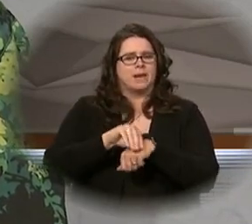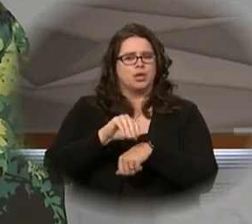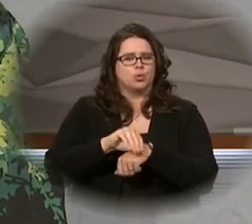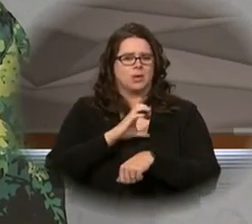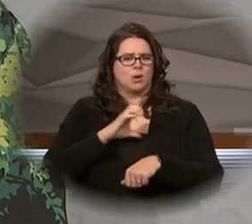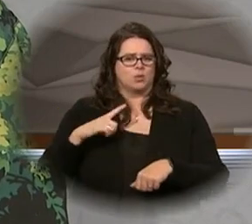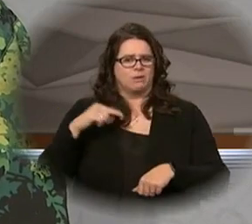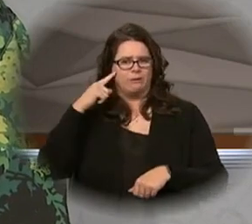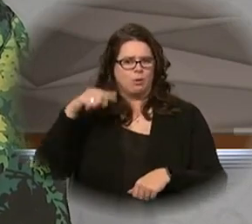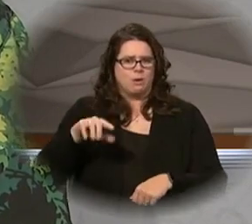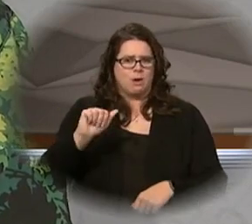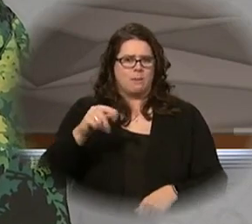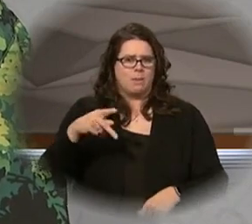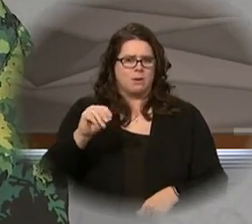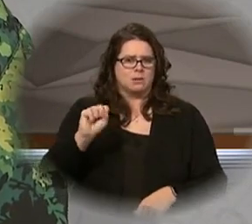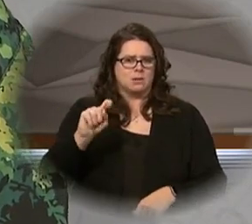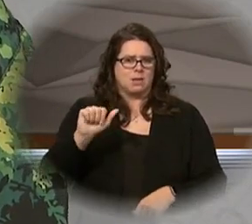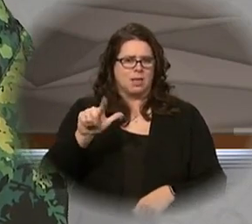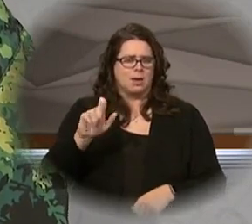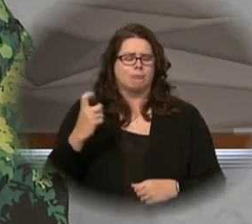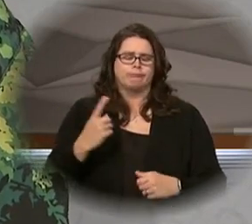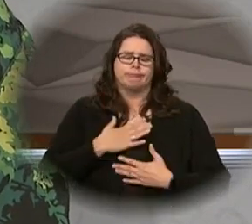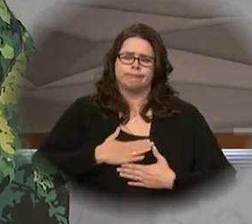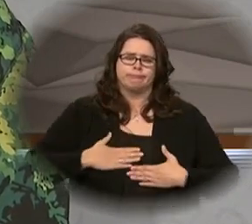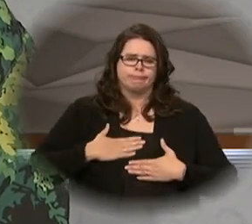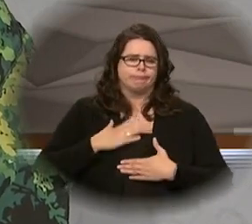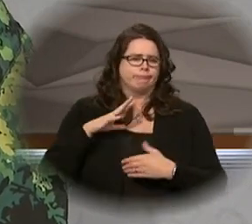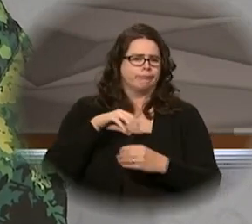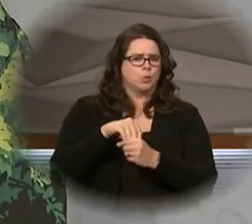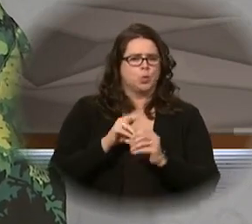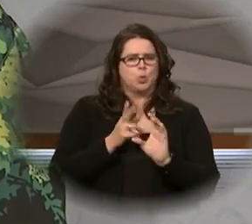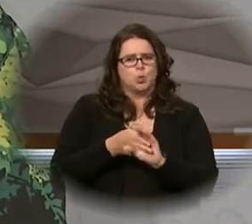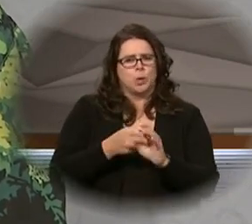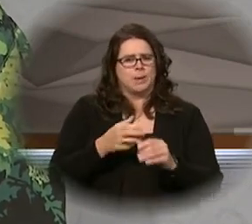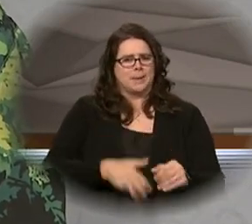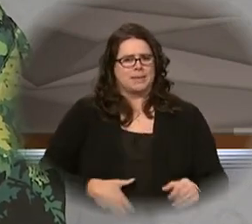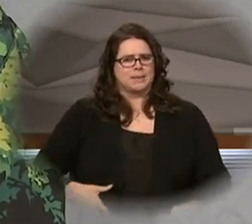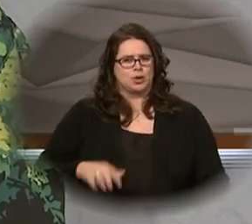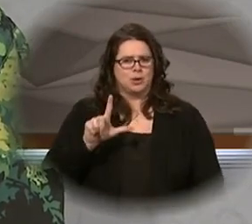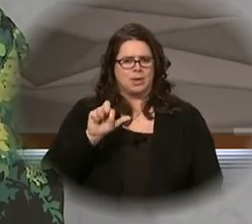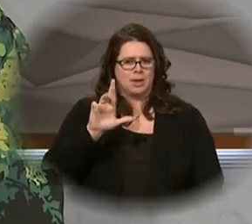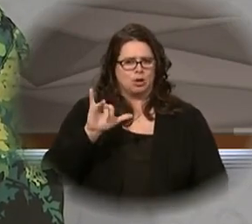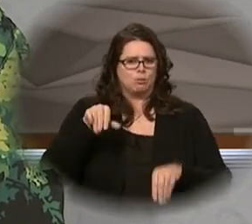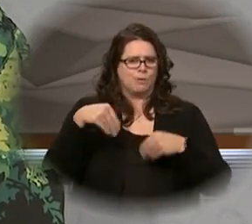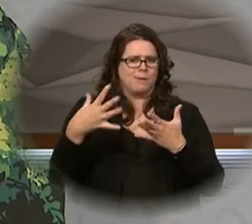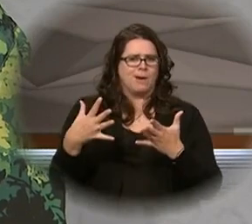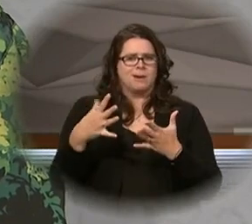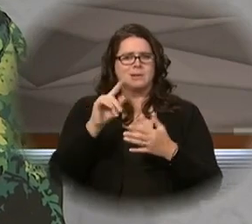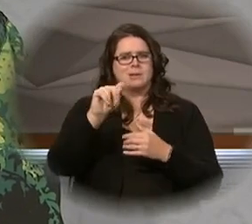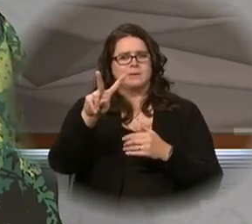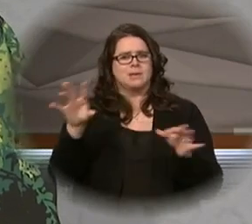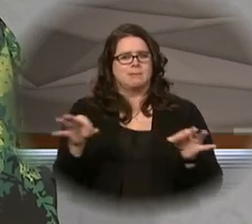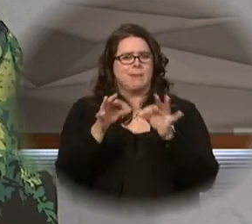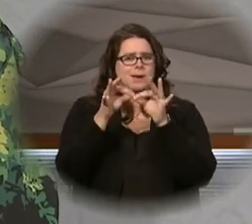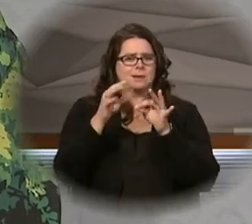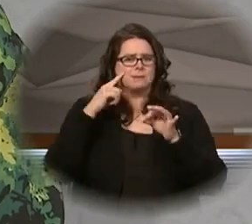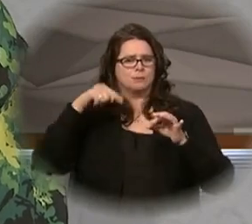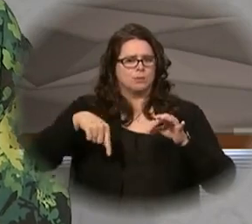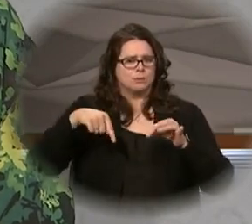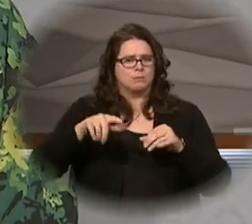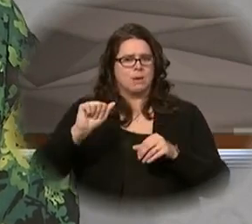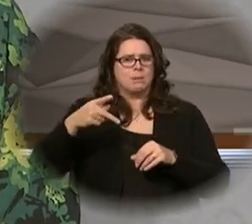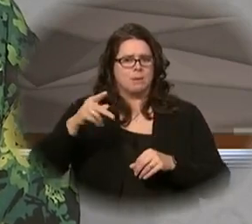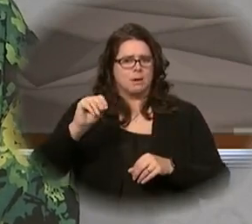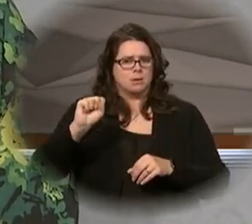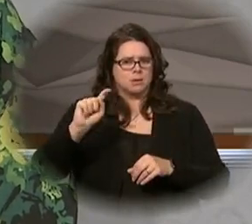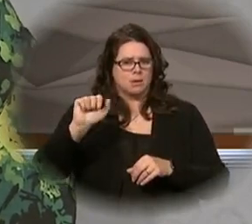Council. It is always a pleasure to join Monsignor Larry in providing this television mass ministry of the Apostolate.